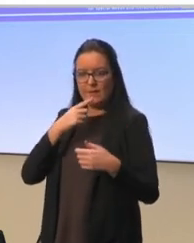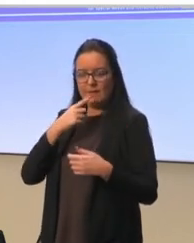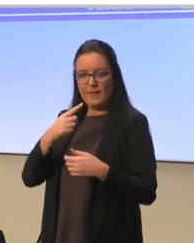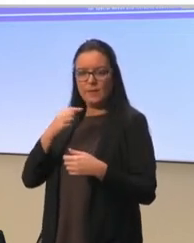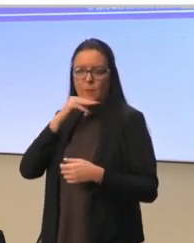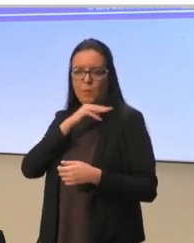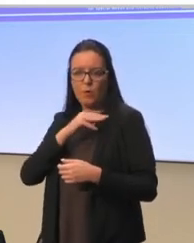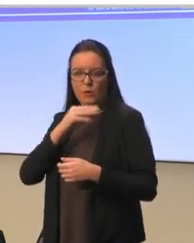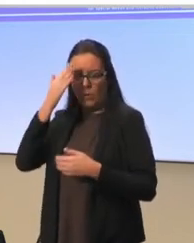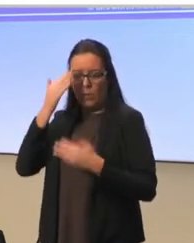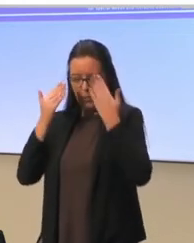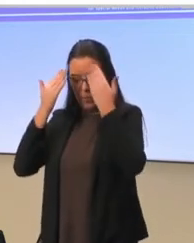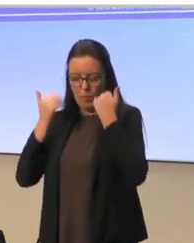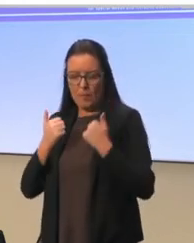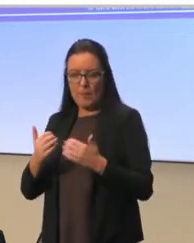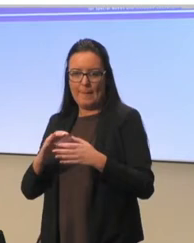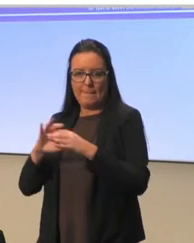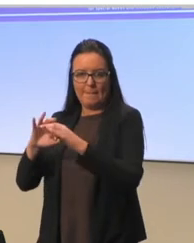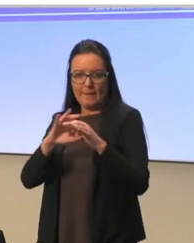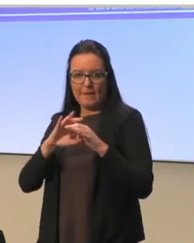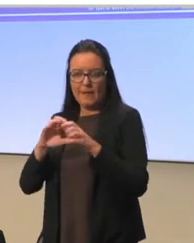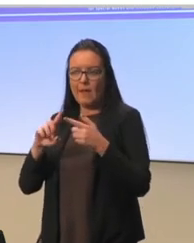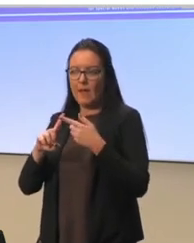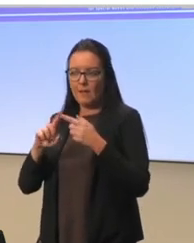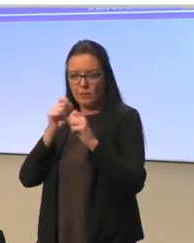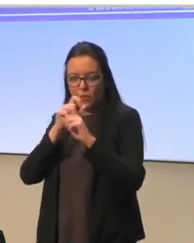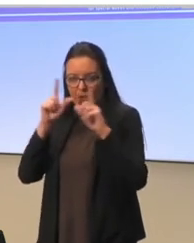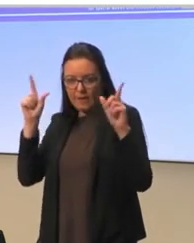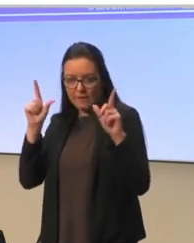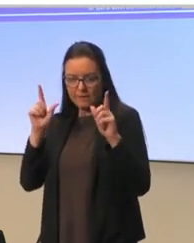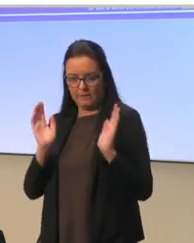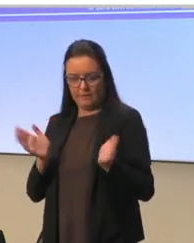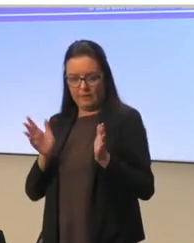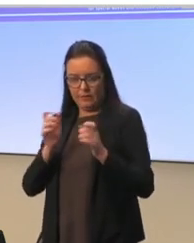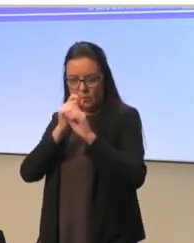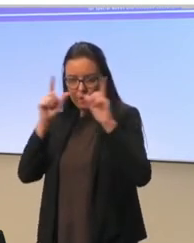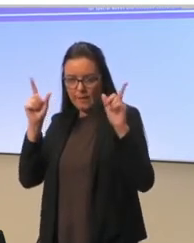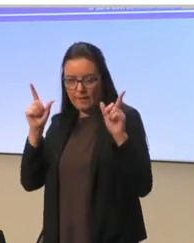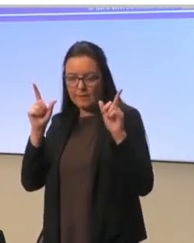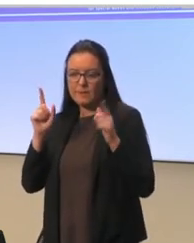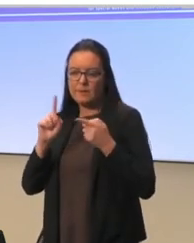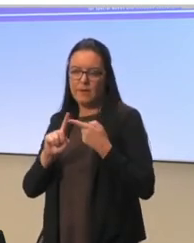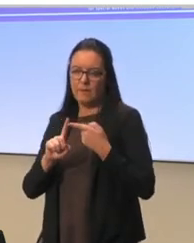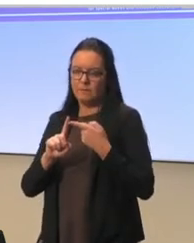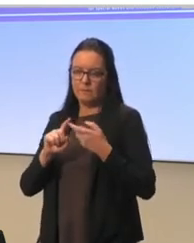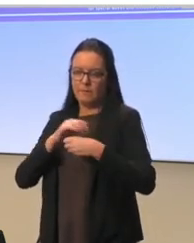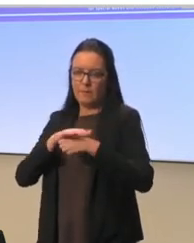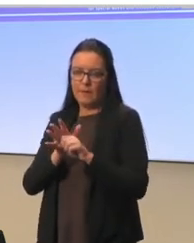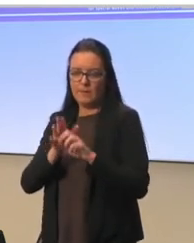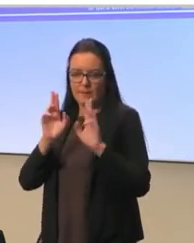or the awareness of the importance of well-being has risen and has raised during the pandemic especially.